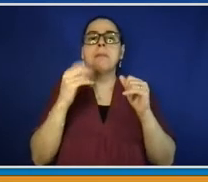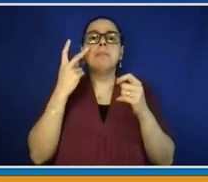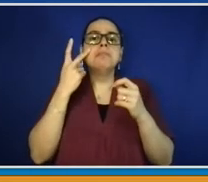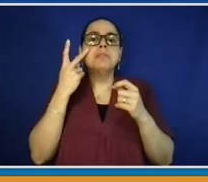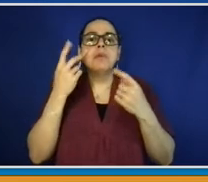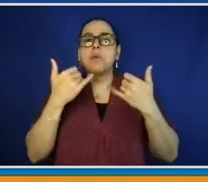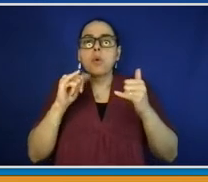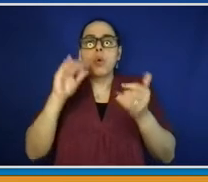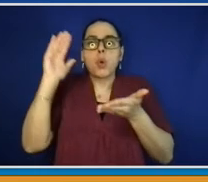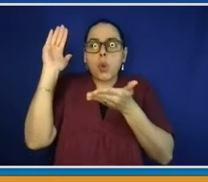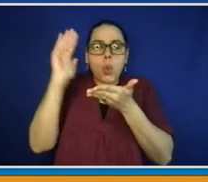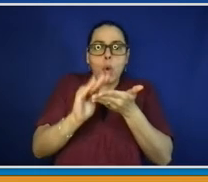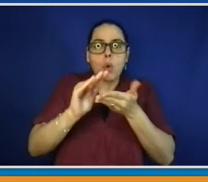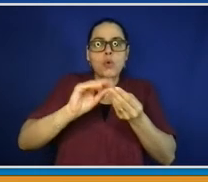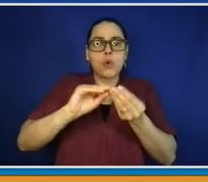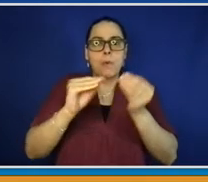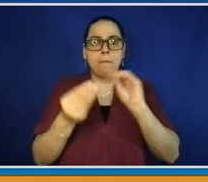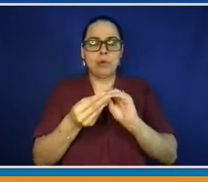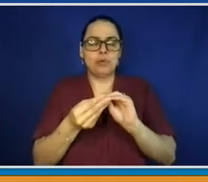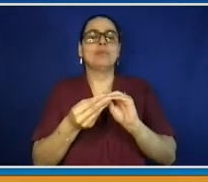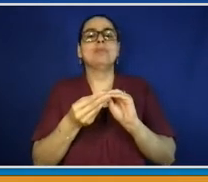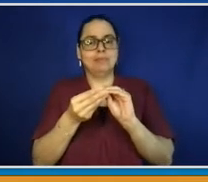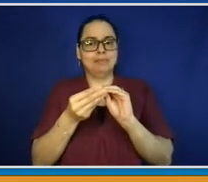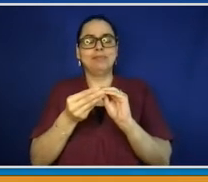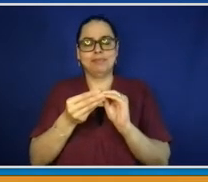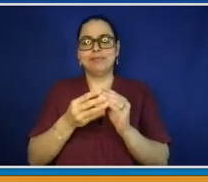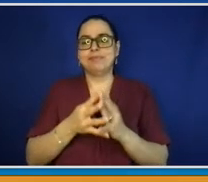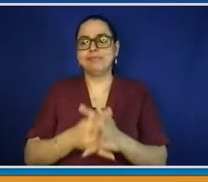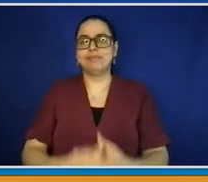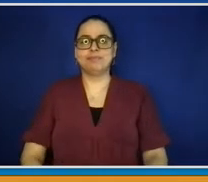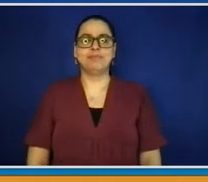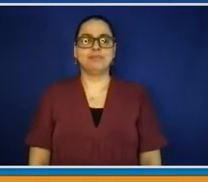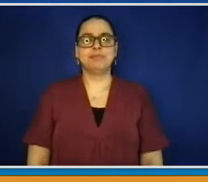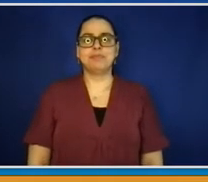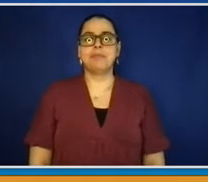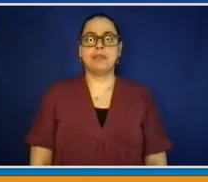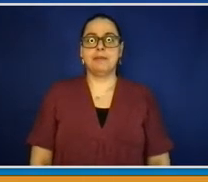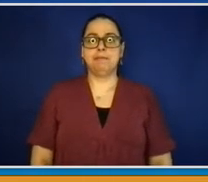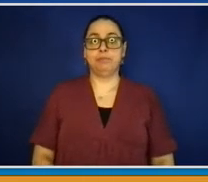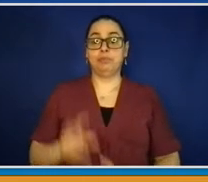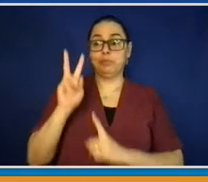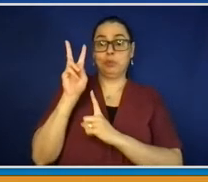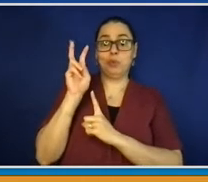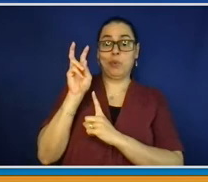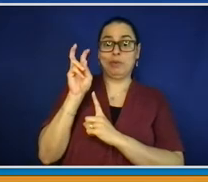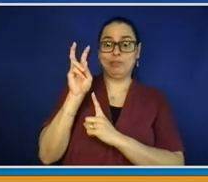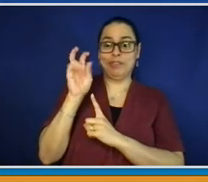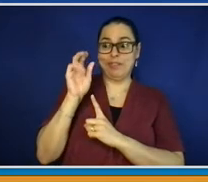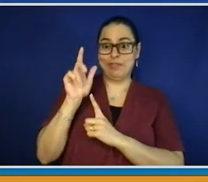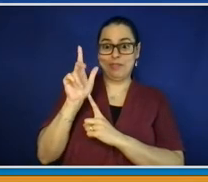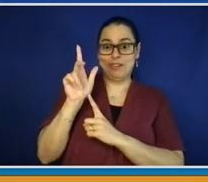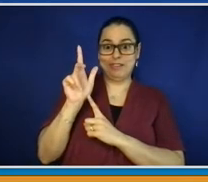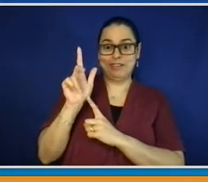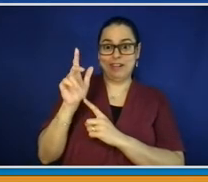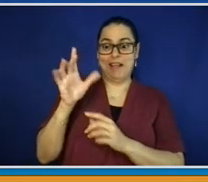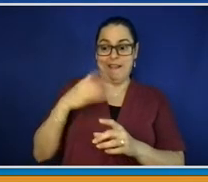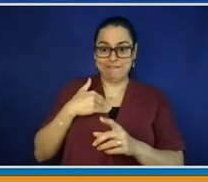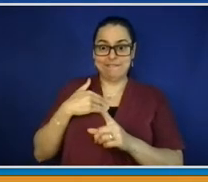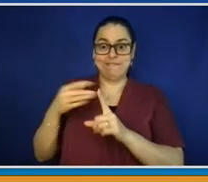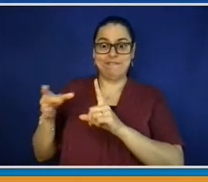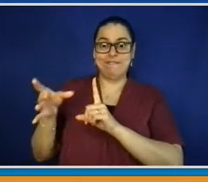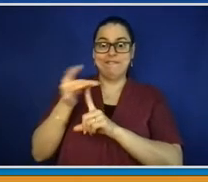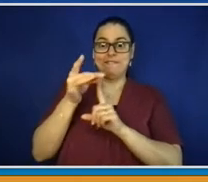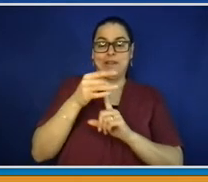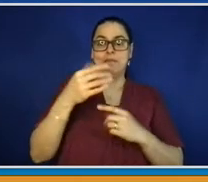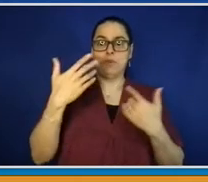hospitalizations to date, big positive comparisons to where we were a month ago. On the vaccination side, the